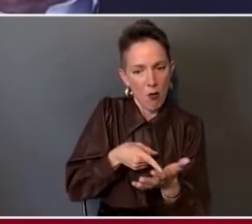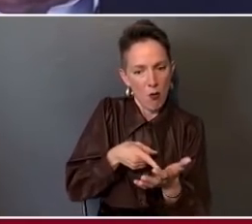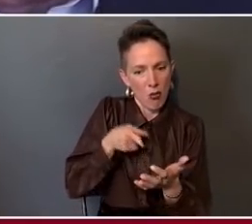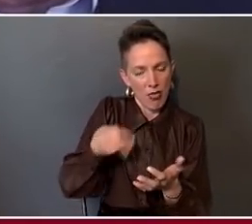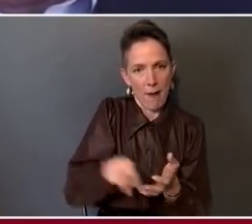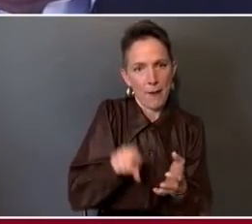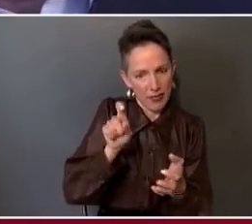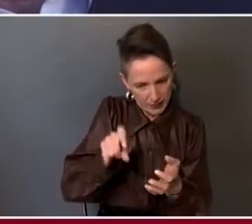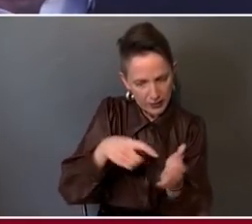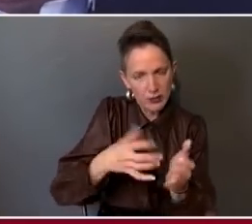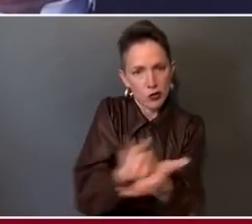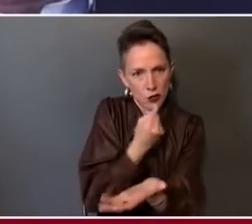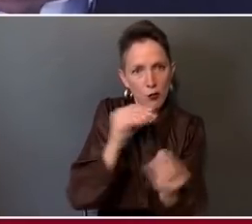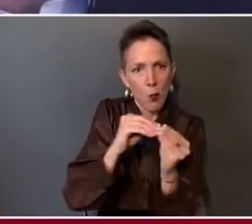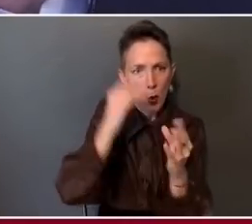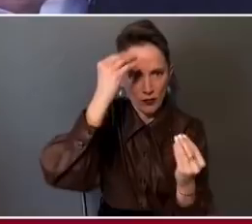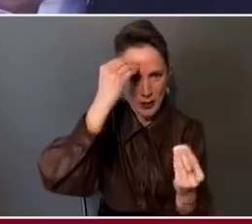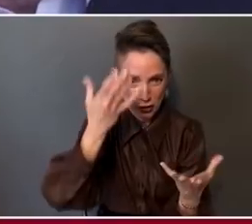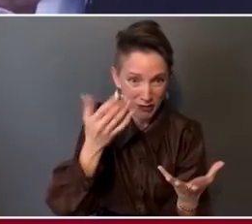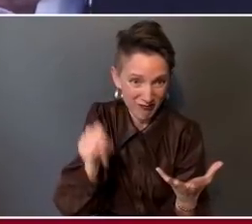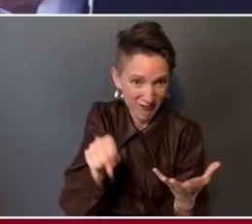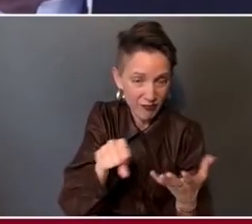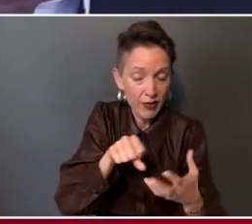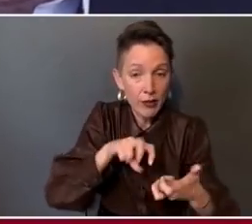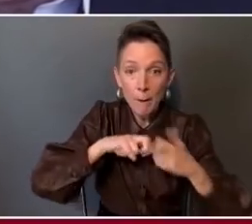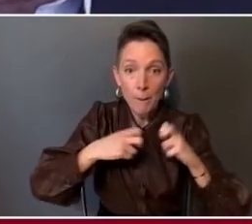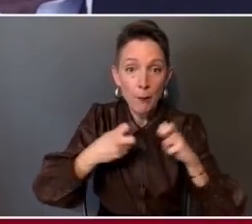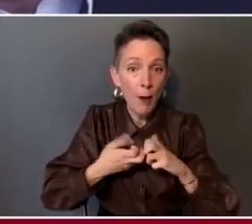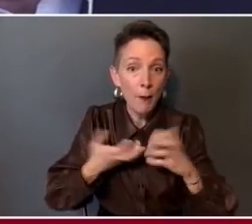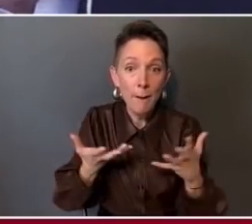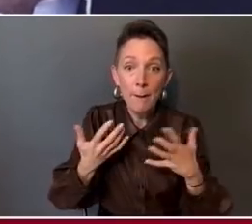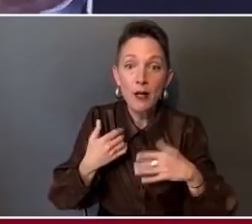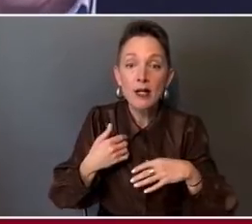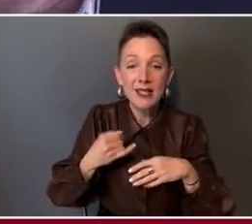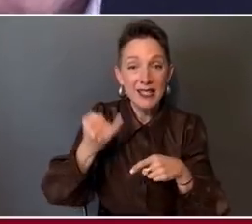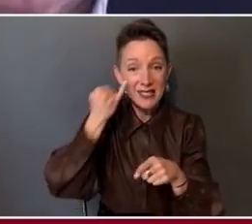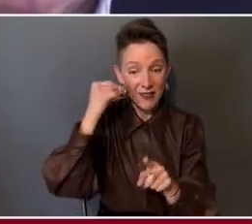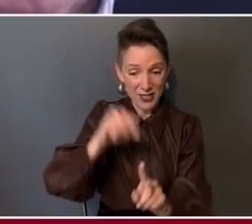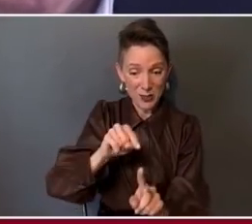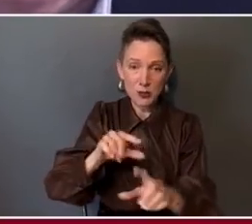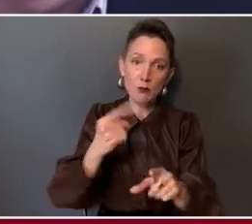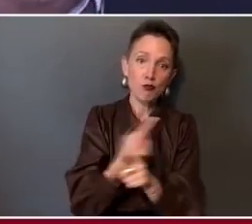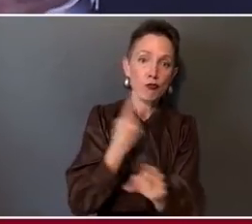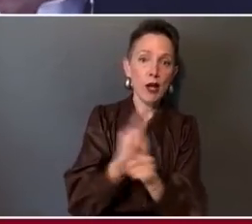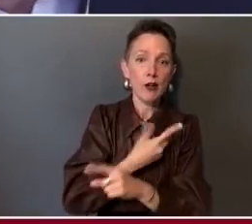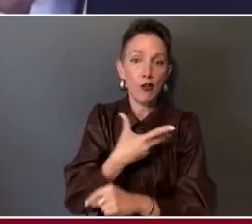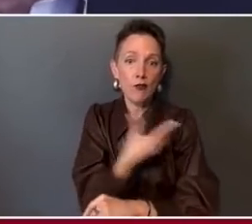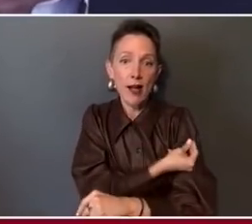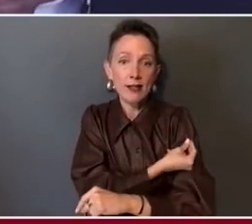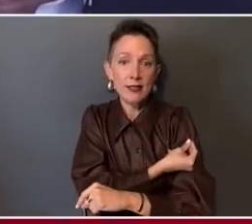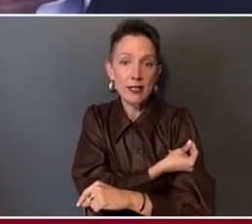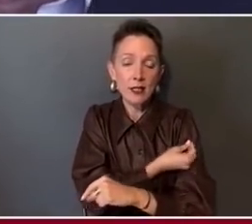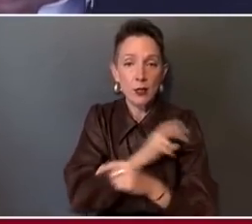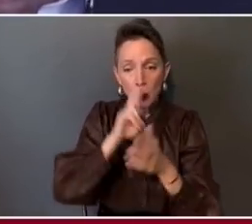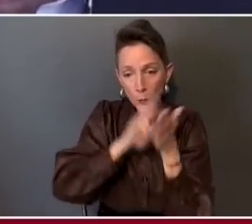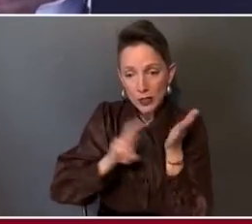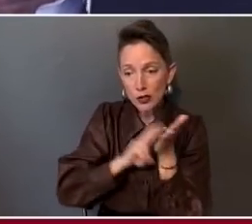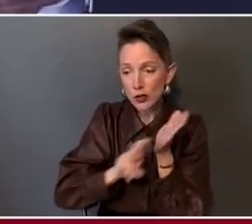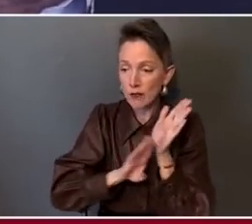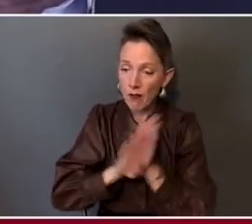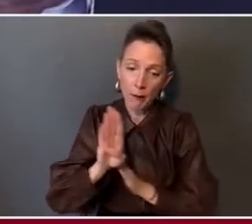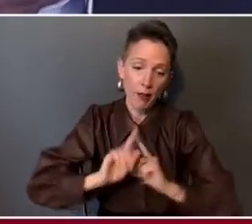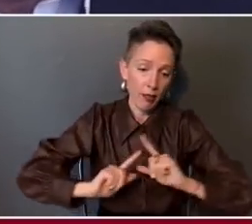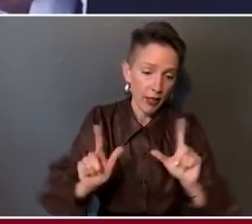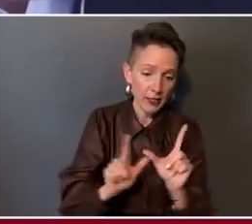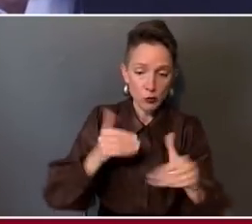as we get it. The problem is, is that if this was a regular vaccine research and development and licensure